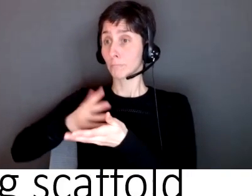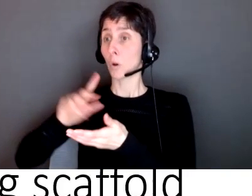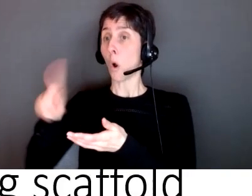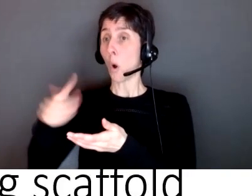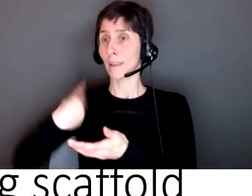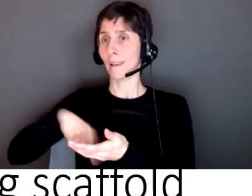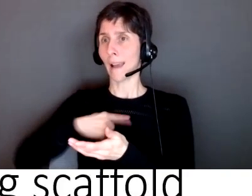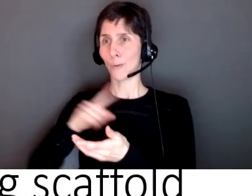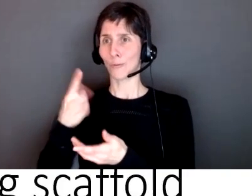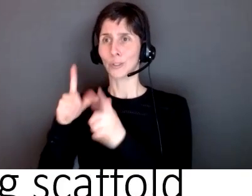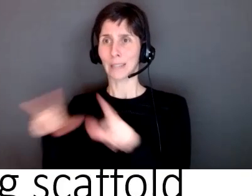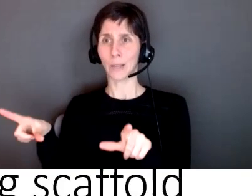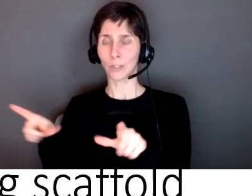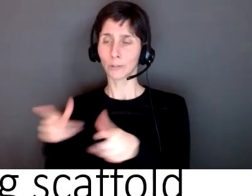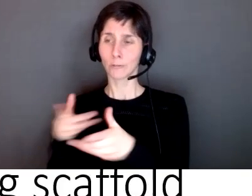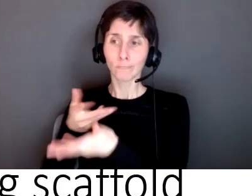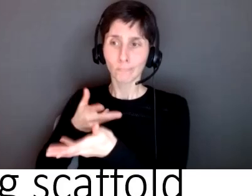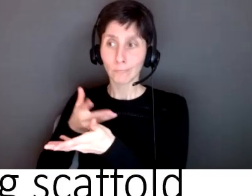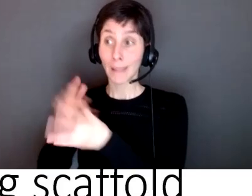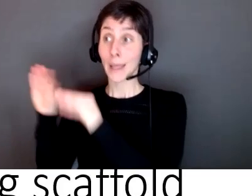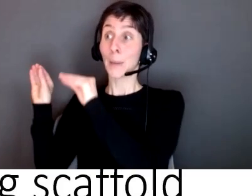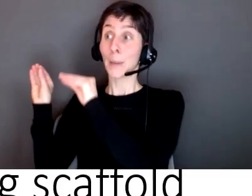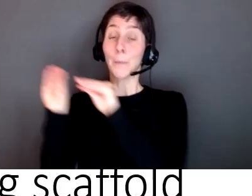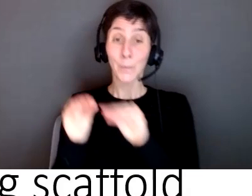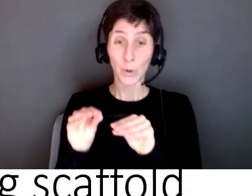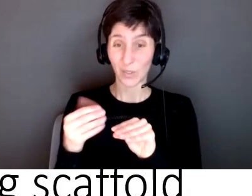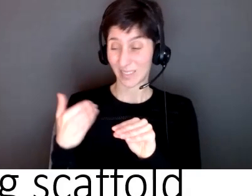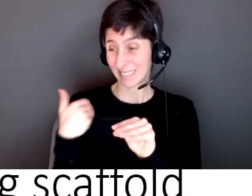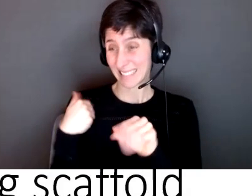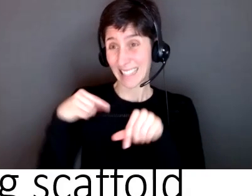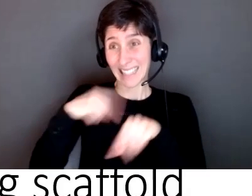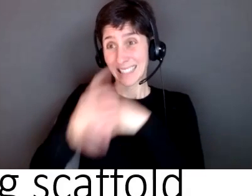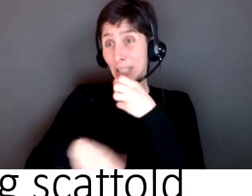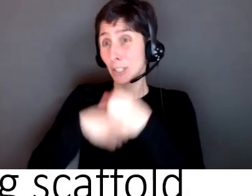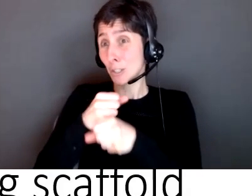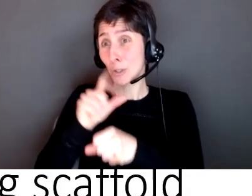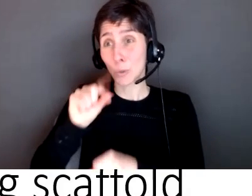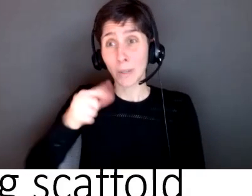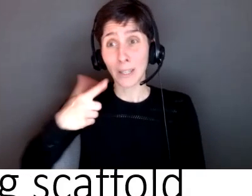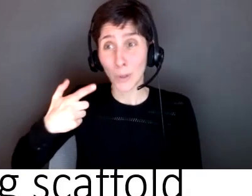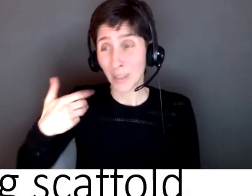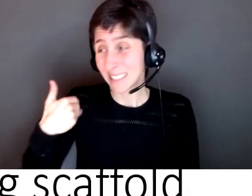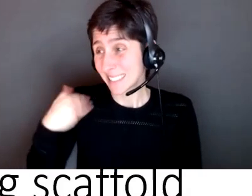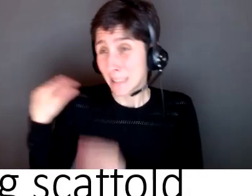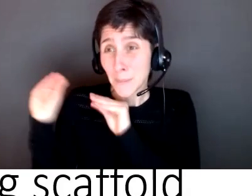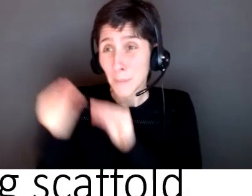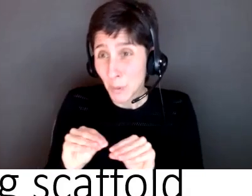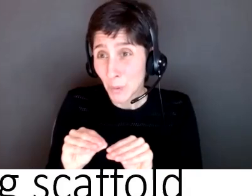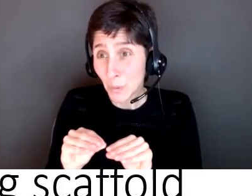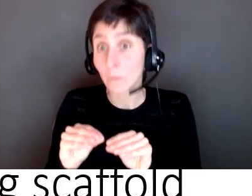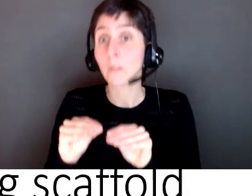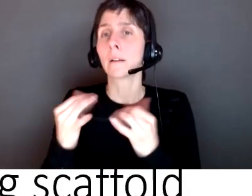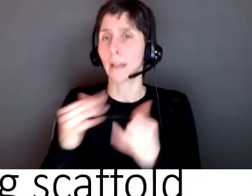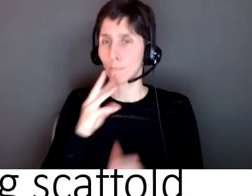language and like when we immigrated here we just immigrated this year actually in 2021 so um now he's going to